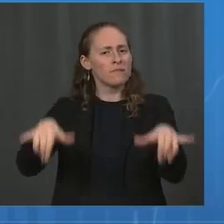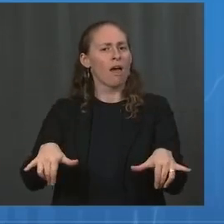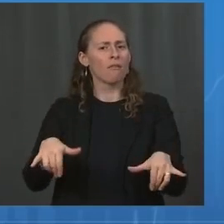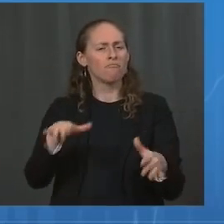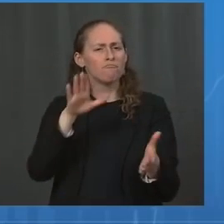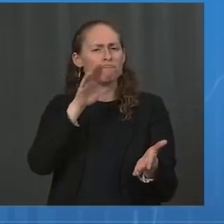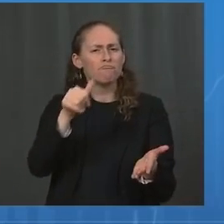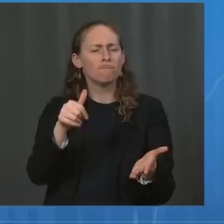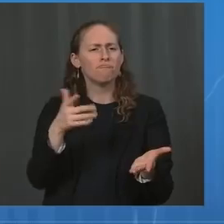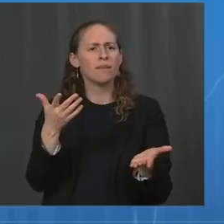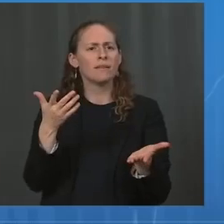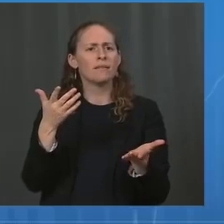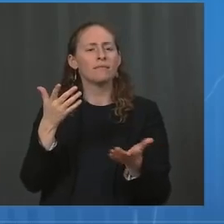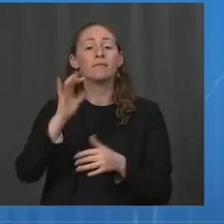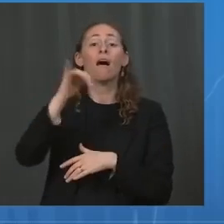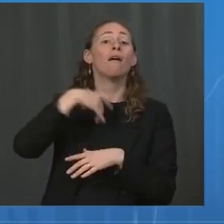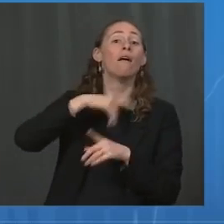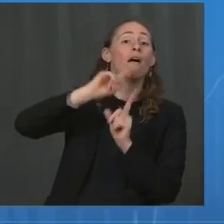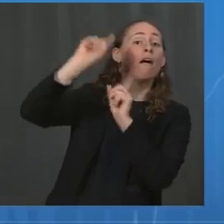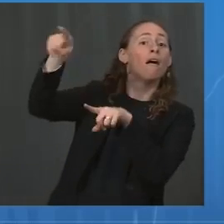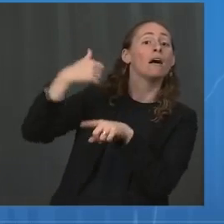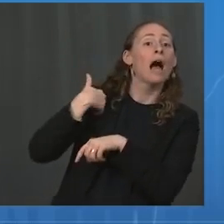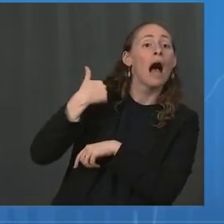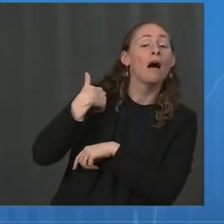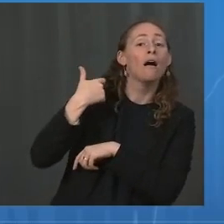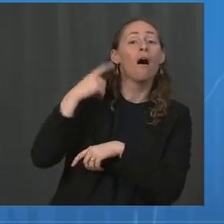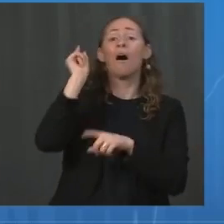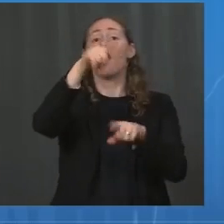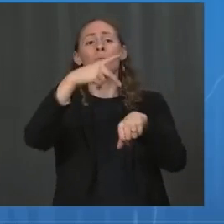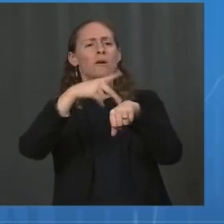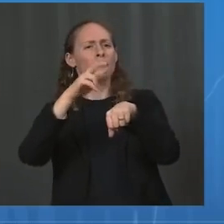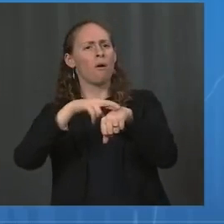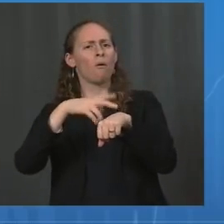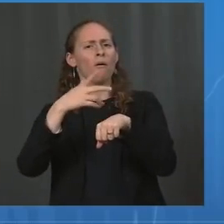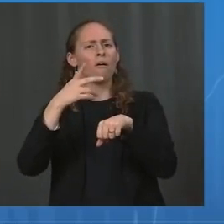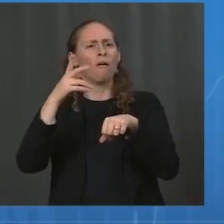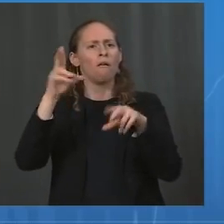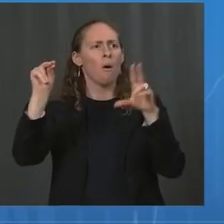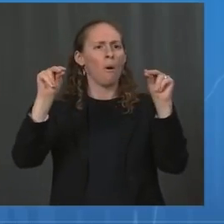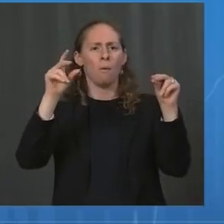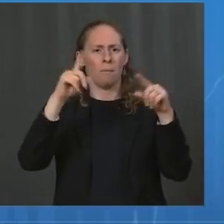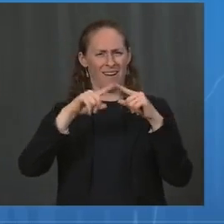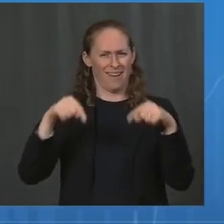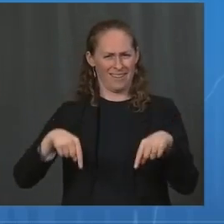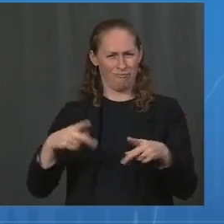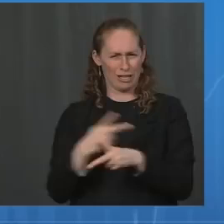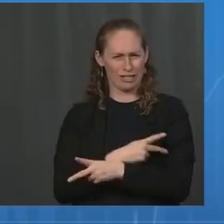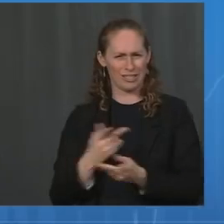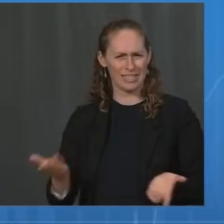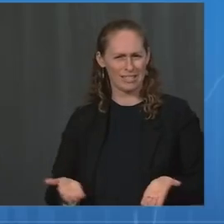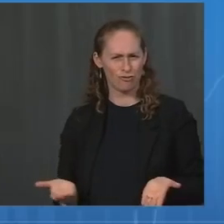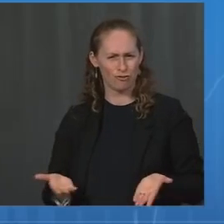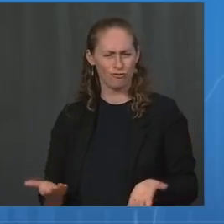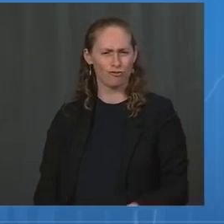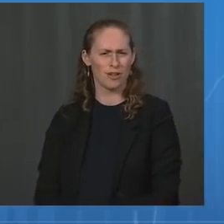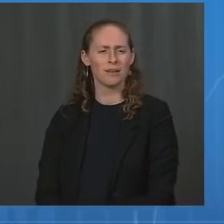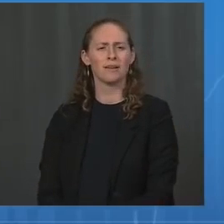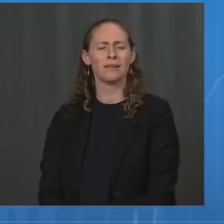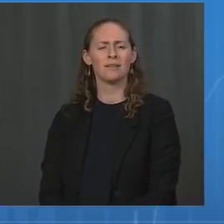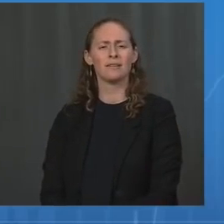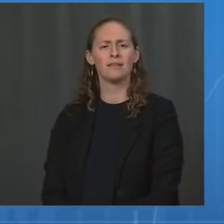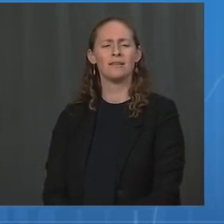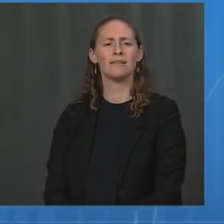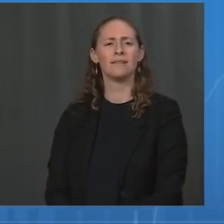Dr. Walensky. Dr. Yeah, we provide our travel health, we receive travel health notices